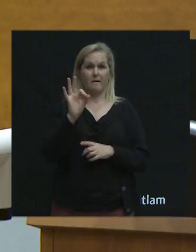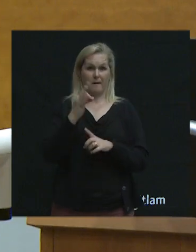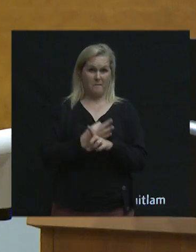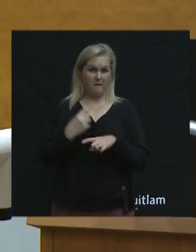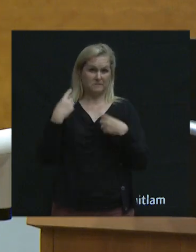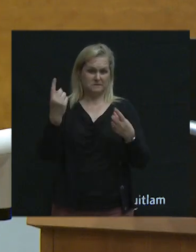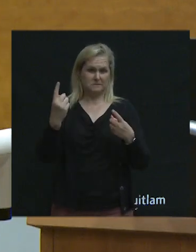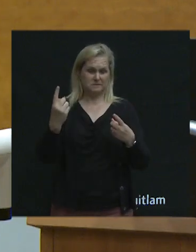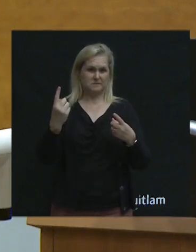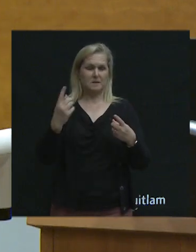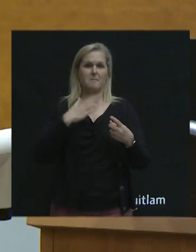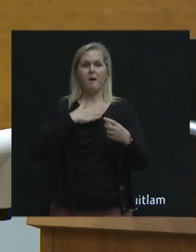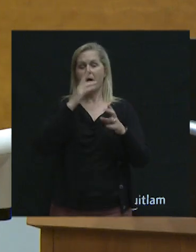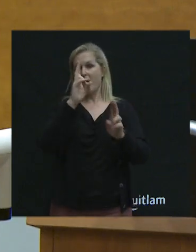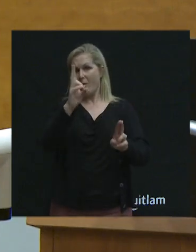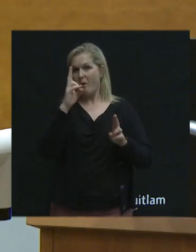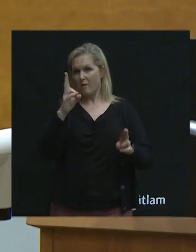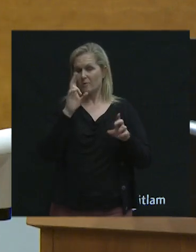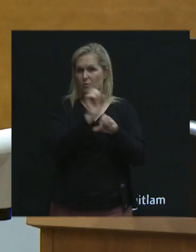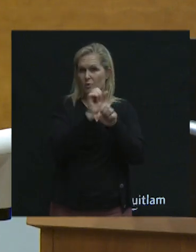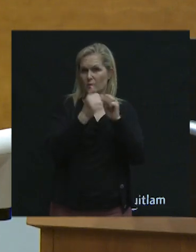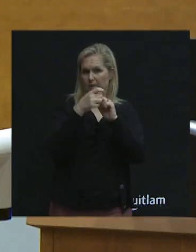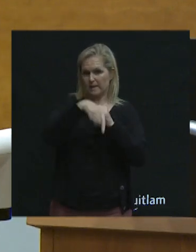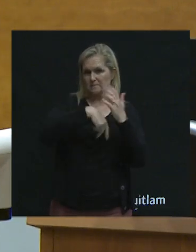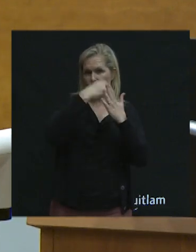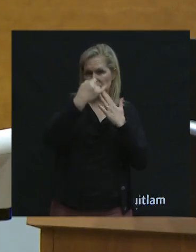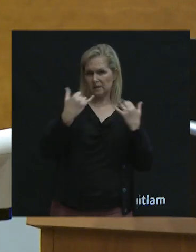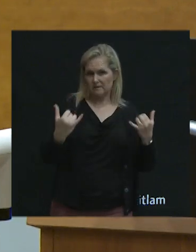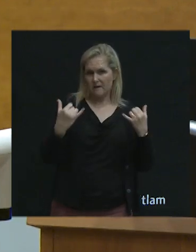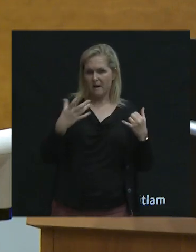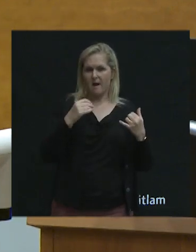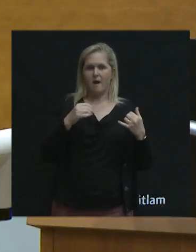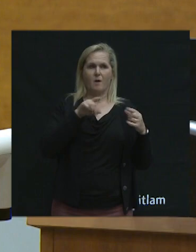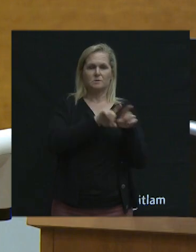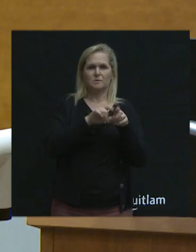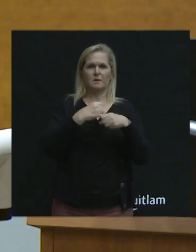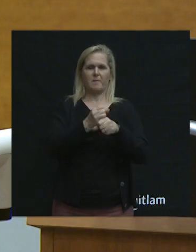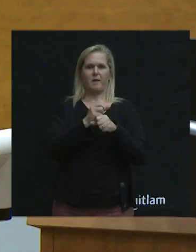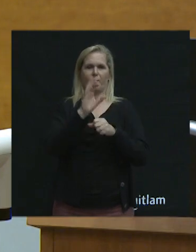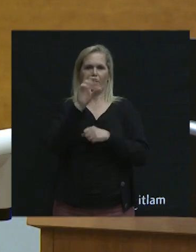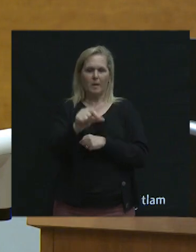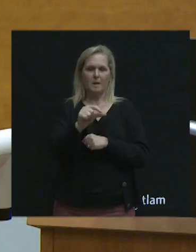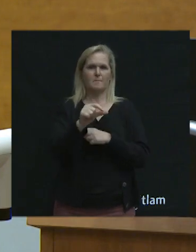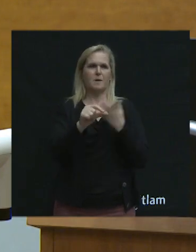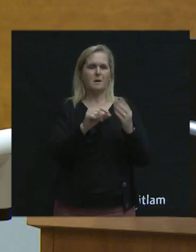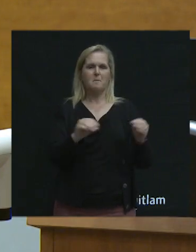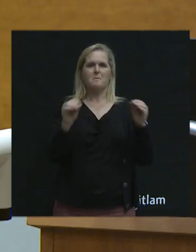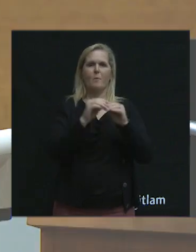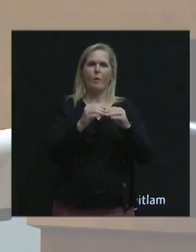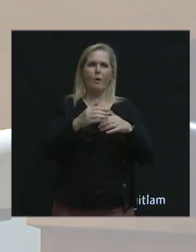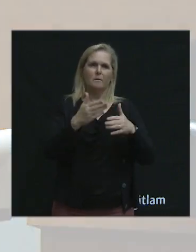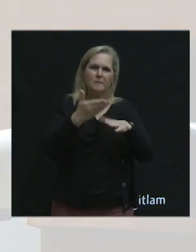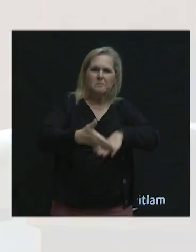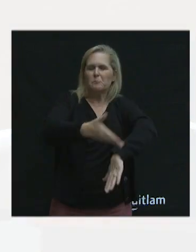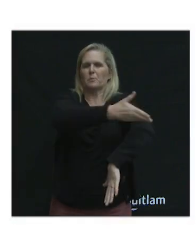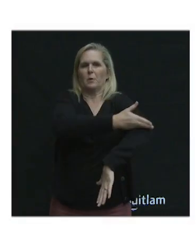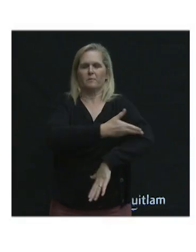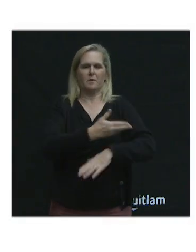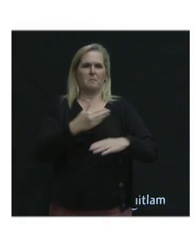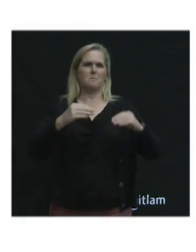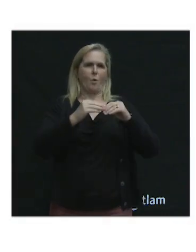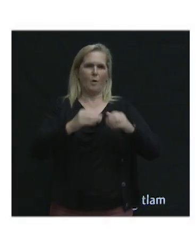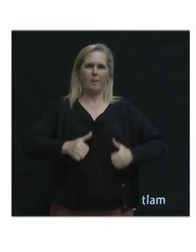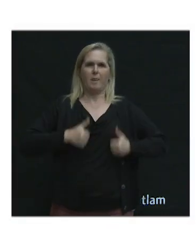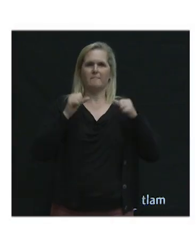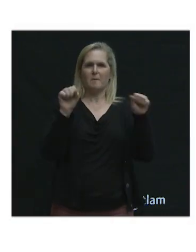months. And it's my honor to work on this project and make Coquitlam a better, more livable community. Uh, so given